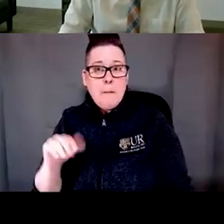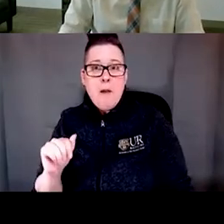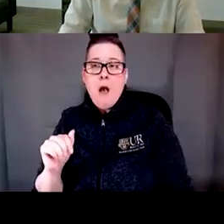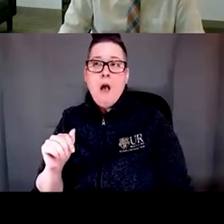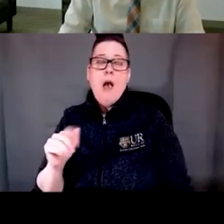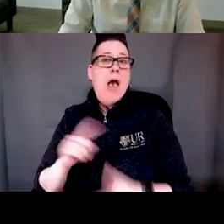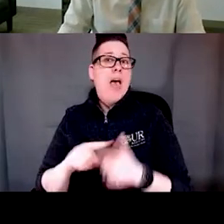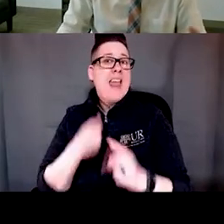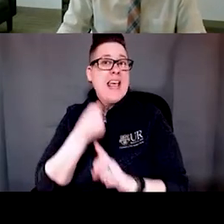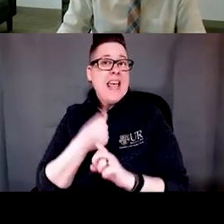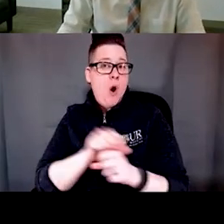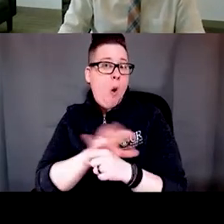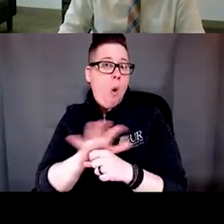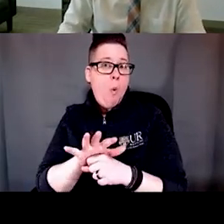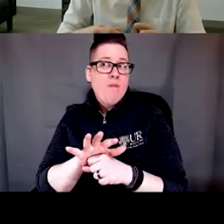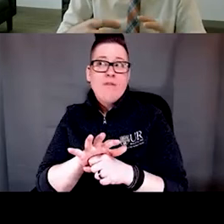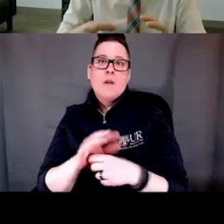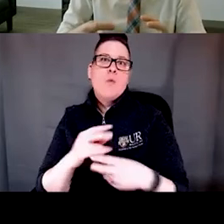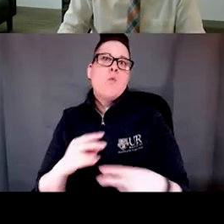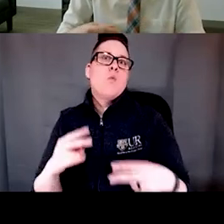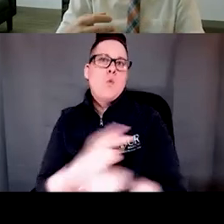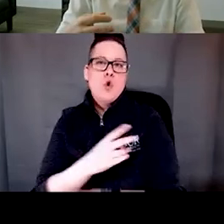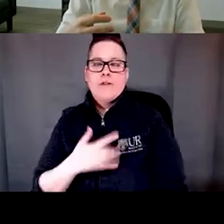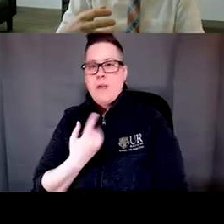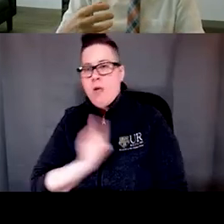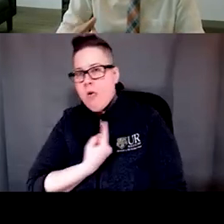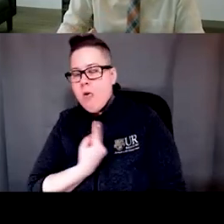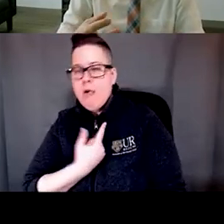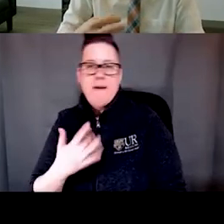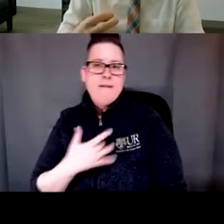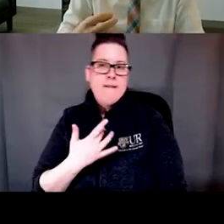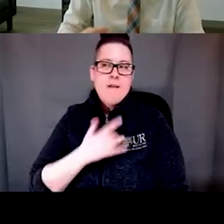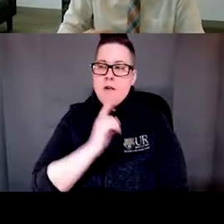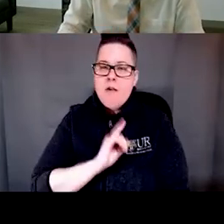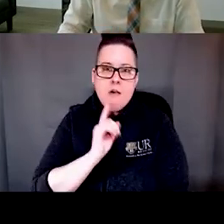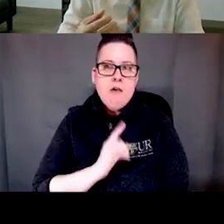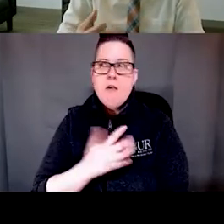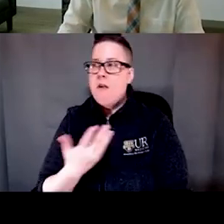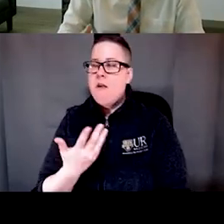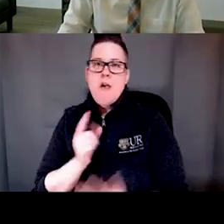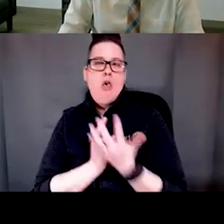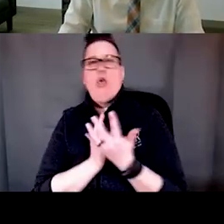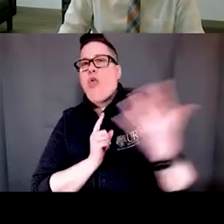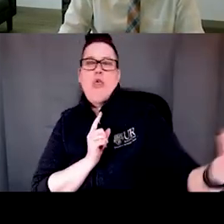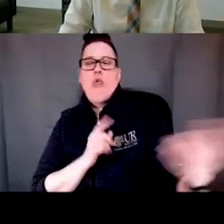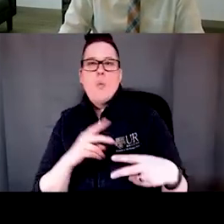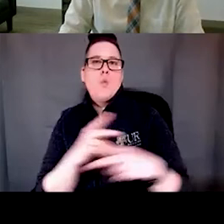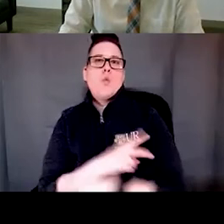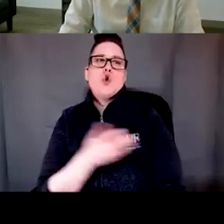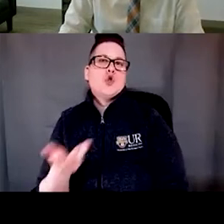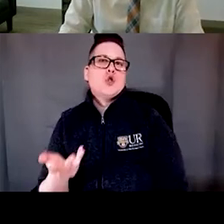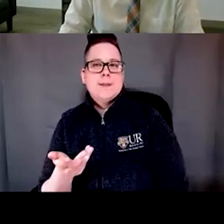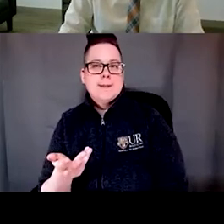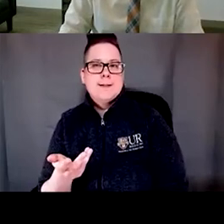COVID came along and it's still around it reinforced or exacerbated what these folks were